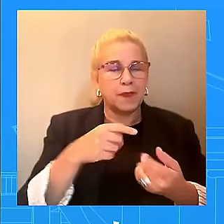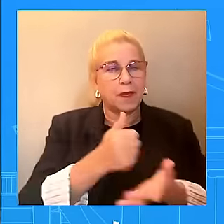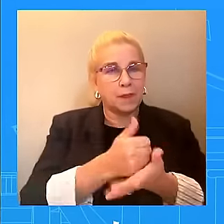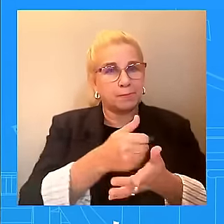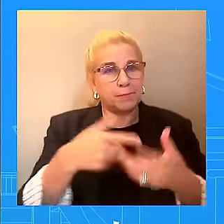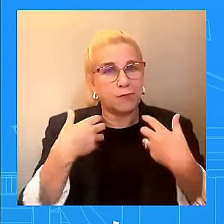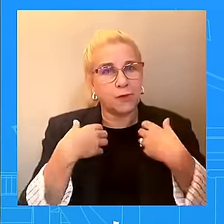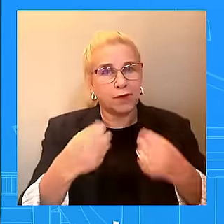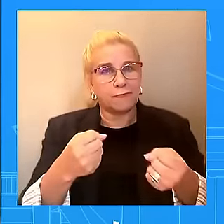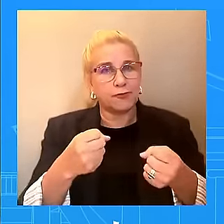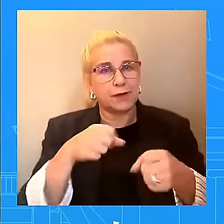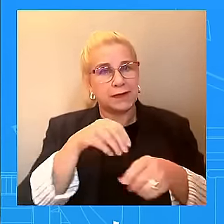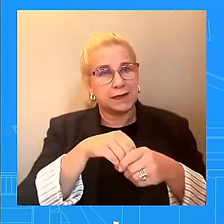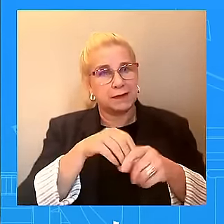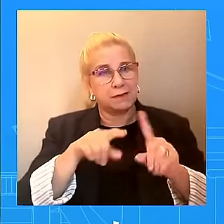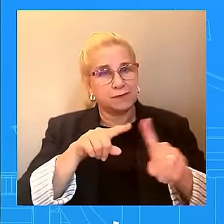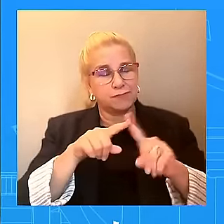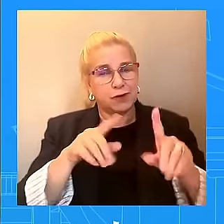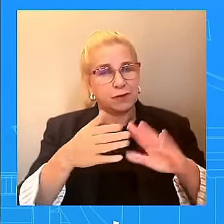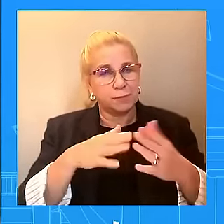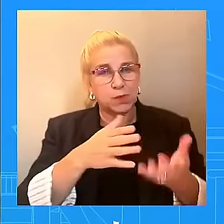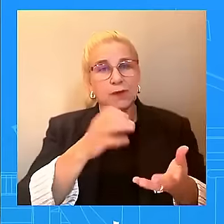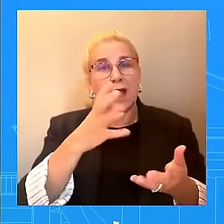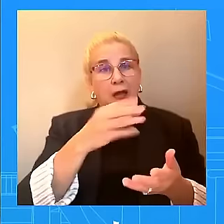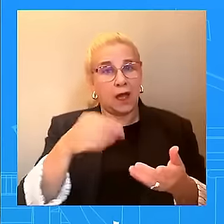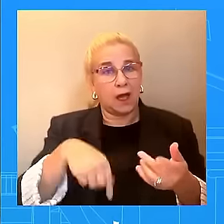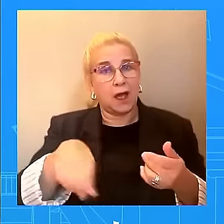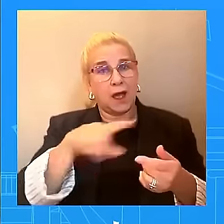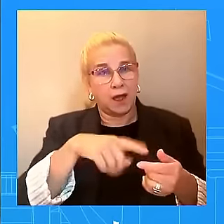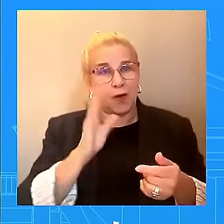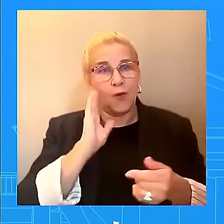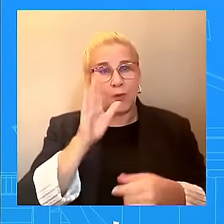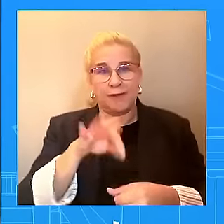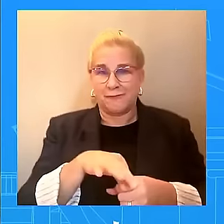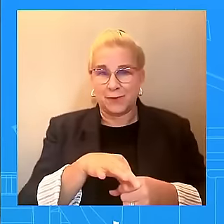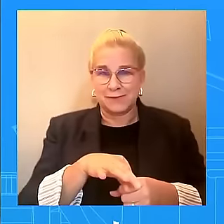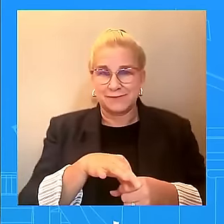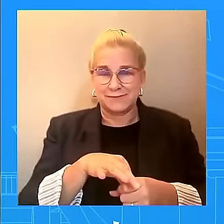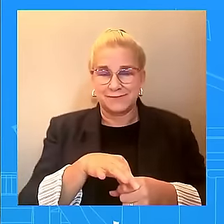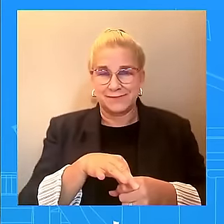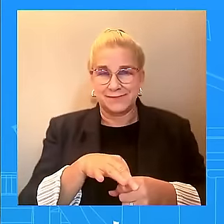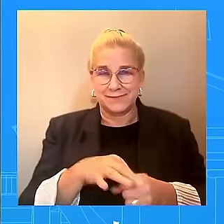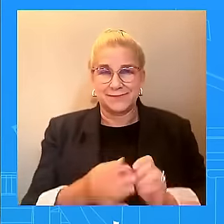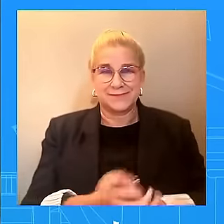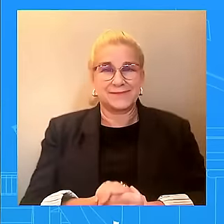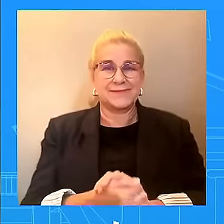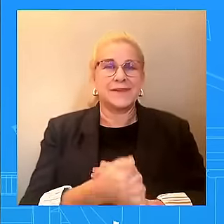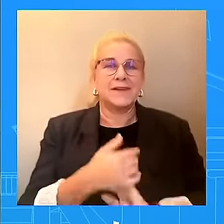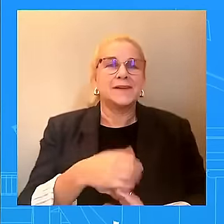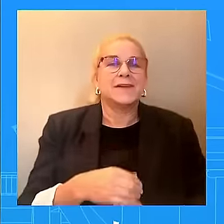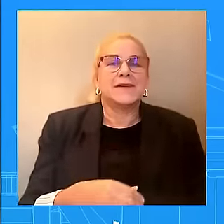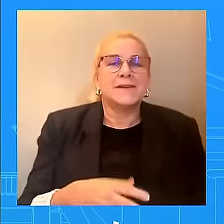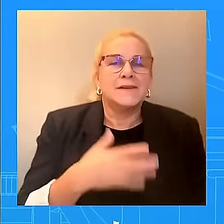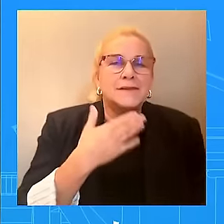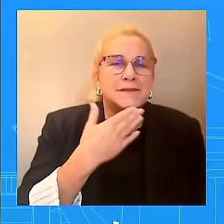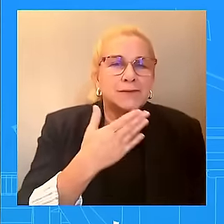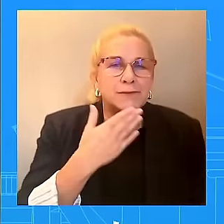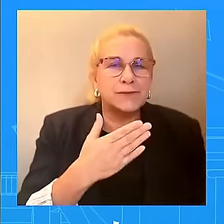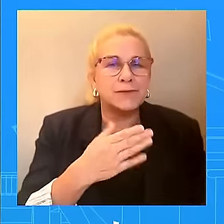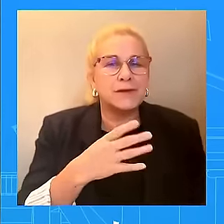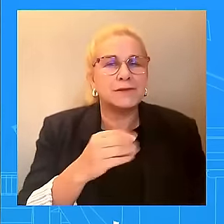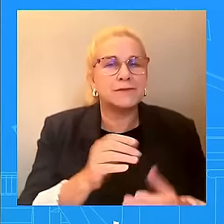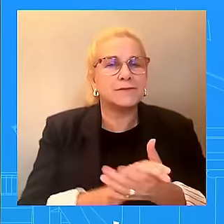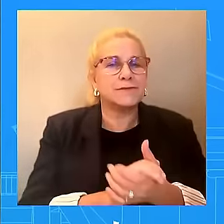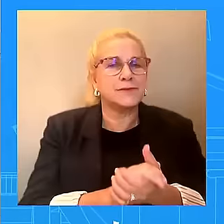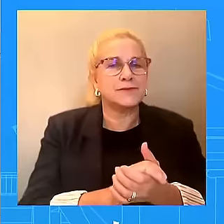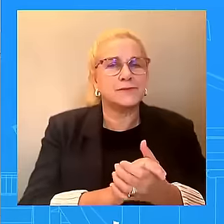have their voices heard in November. Thank you. Okay. Okay. Thank you, Corrine. Congratulations on the promotion. Thank you. You're not leaving us in the